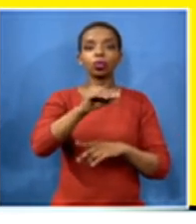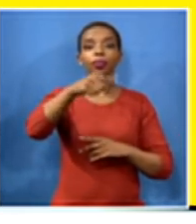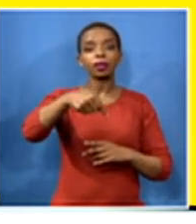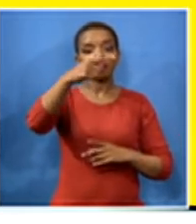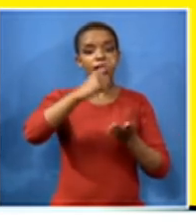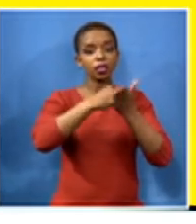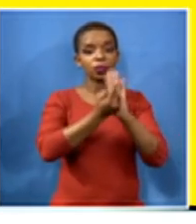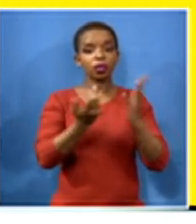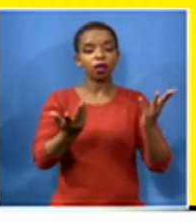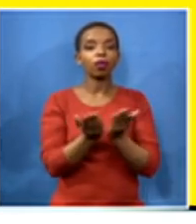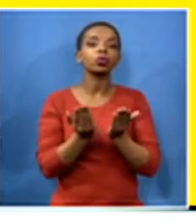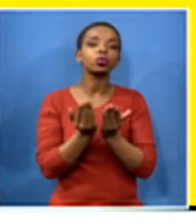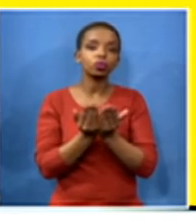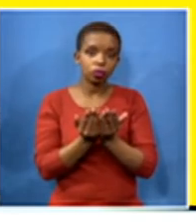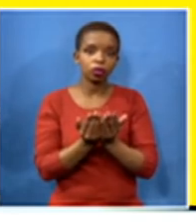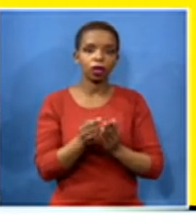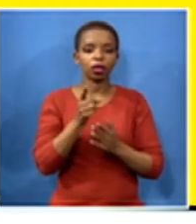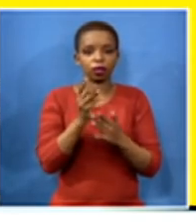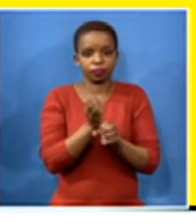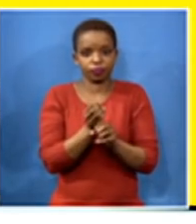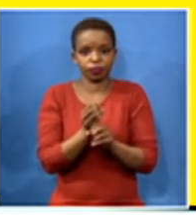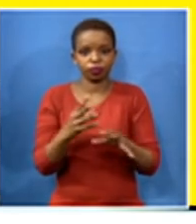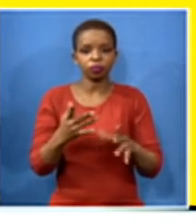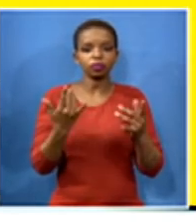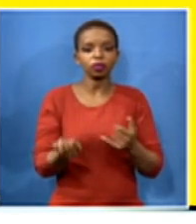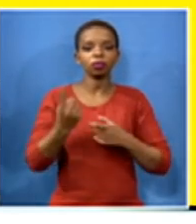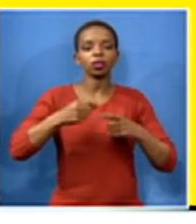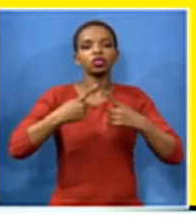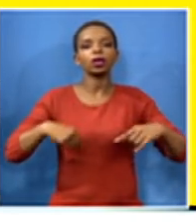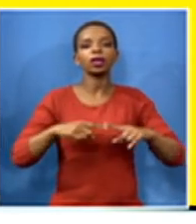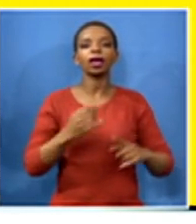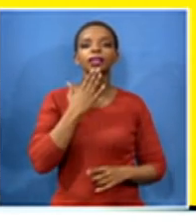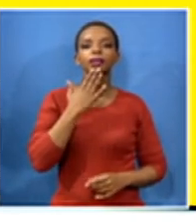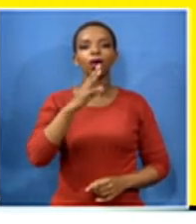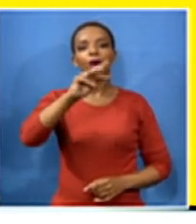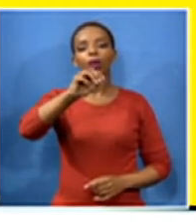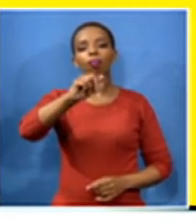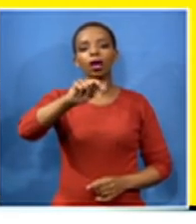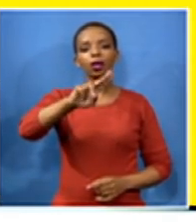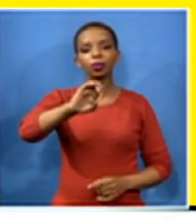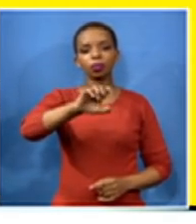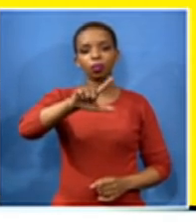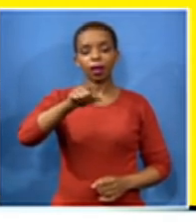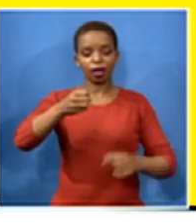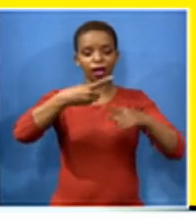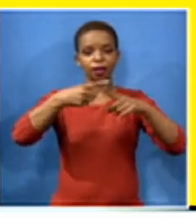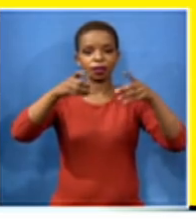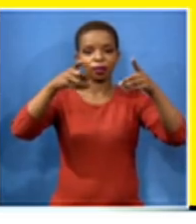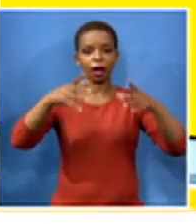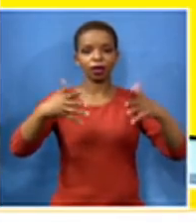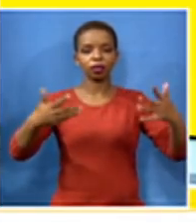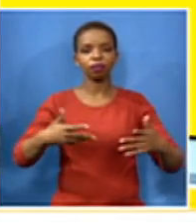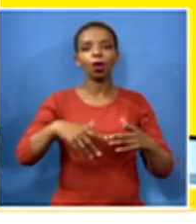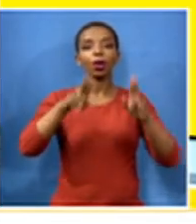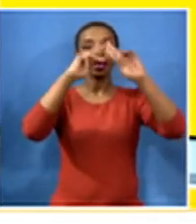of schooling uh since it resumed we're now joined by basil manual who's the executive director of the national professional